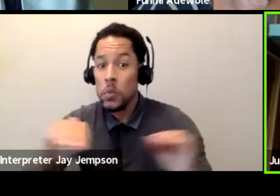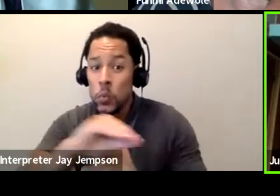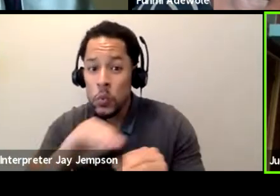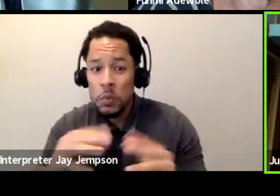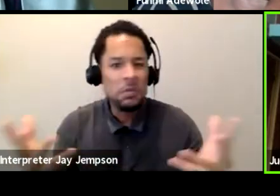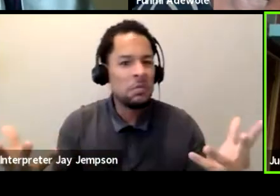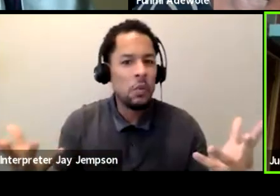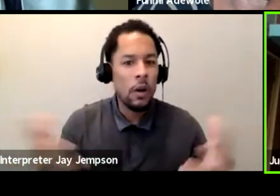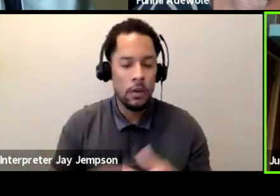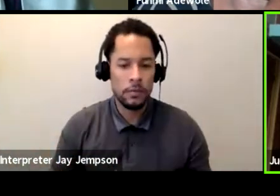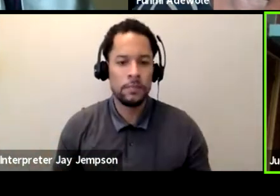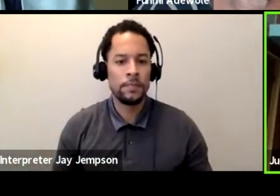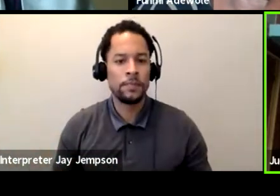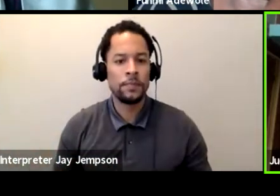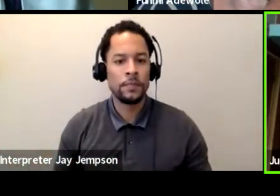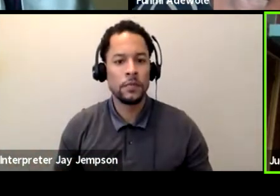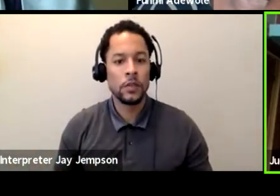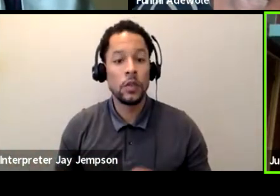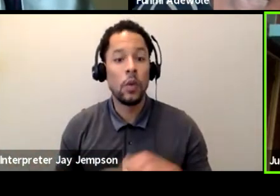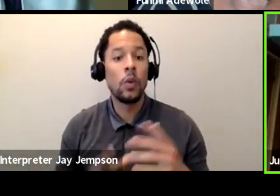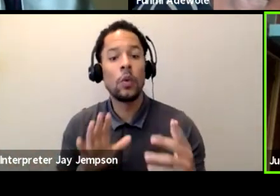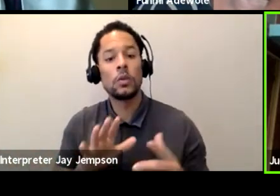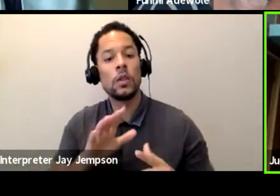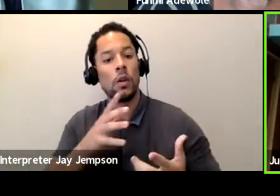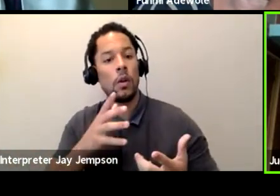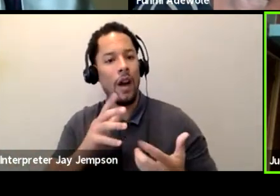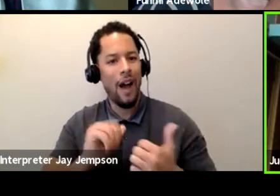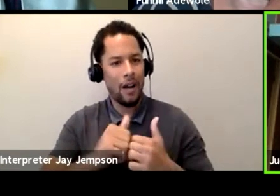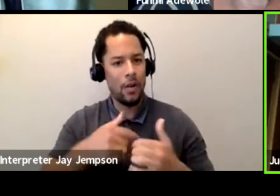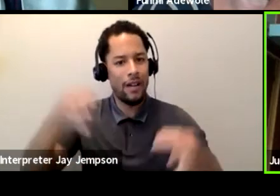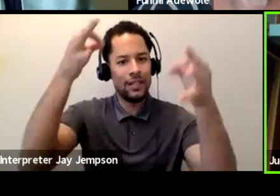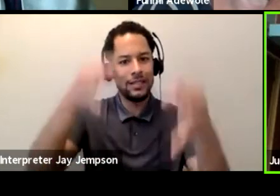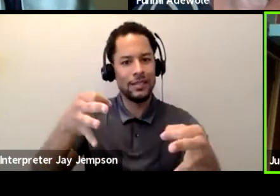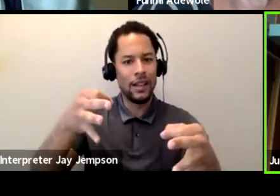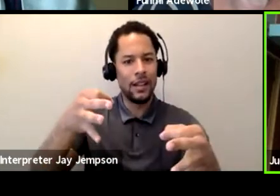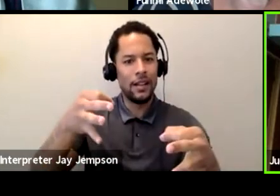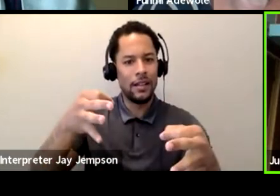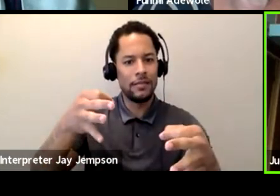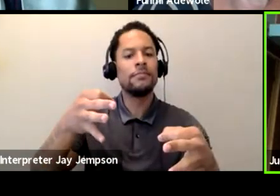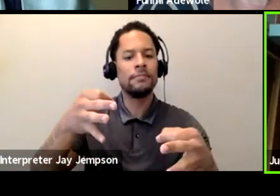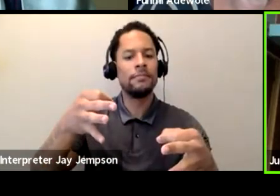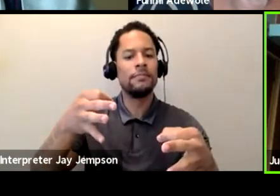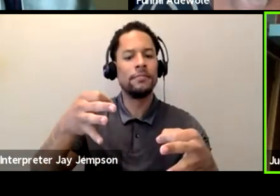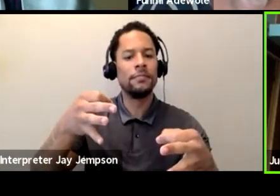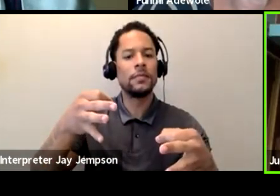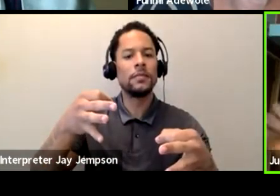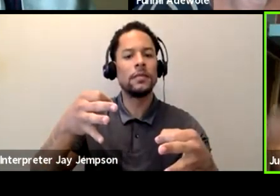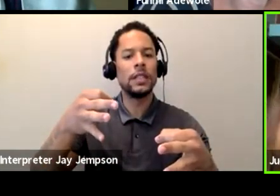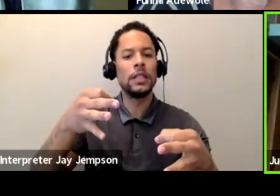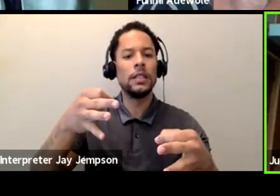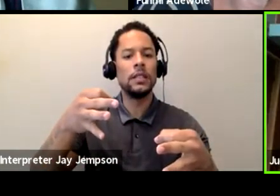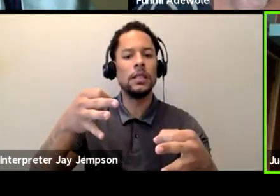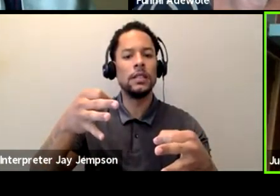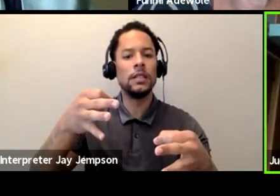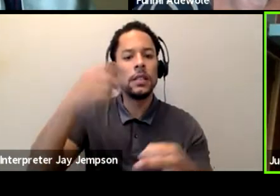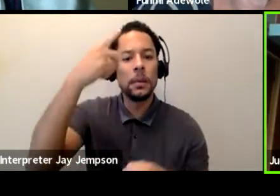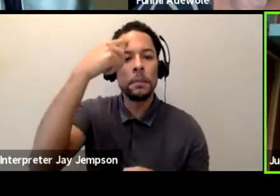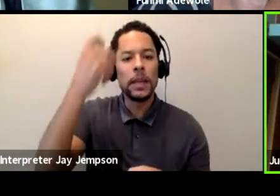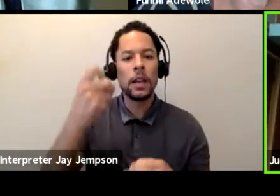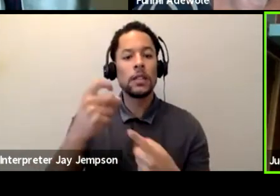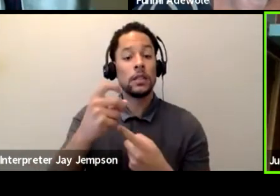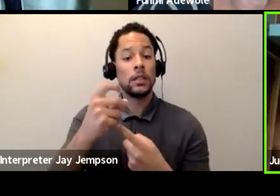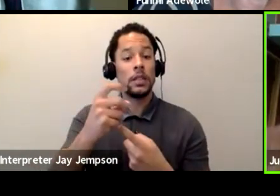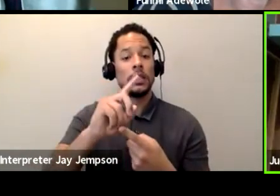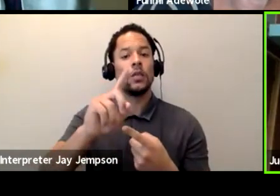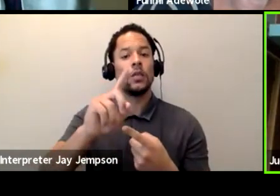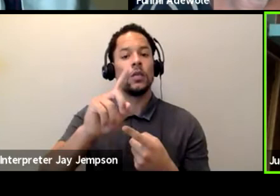question as you guys, how do I choose it? I choose it based on that fact, based on understanding that in the positioning of the central